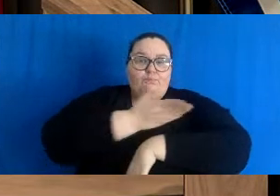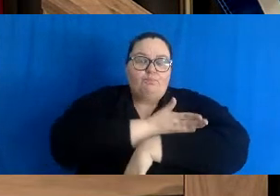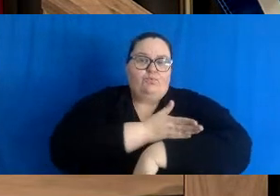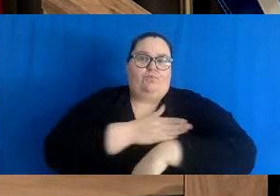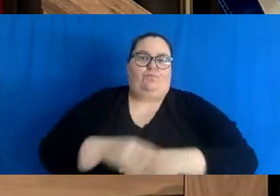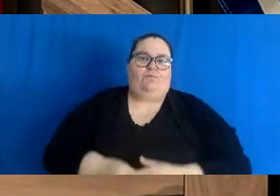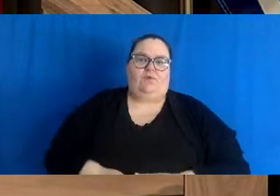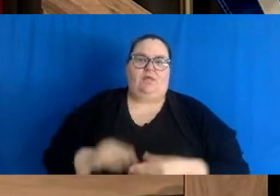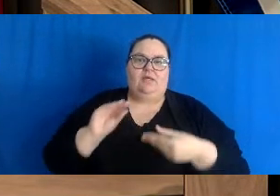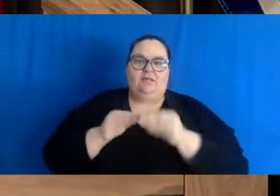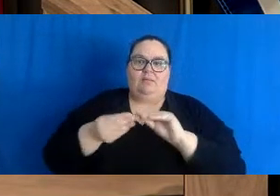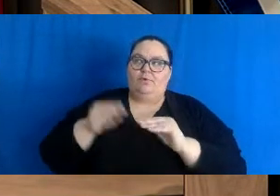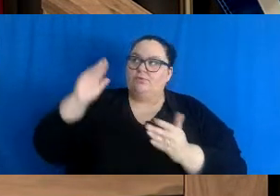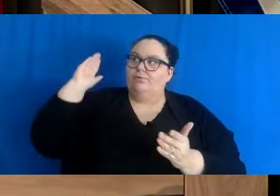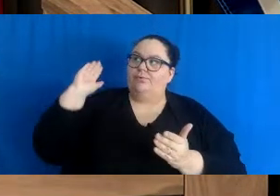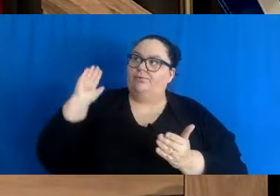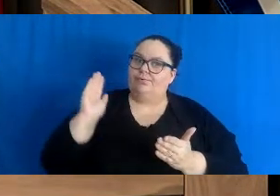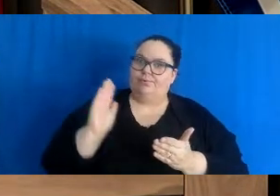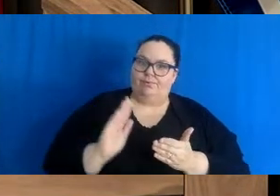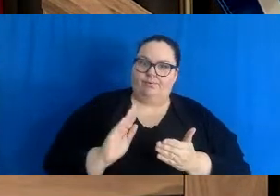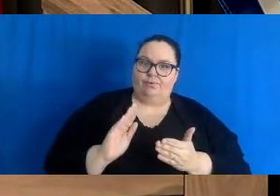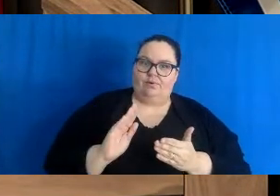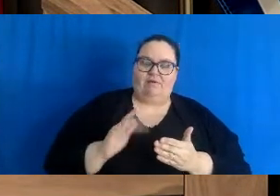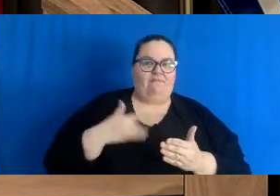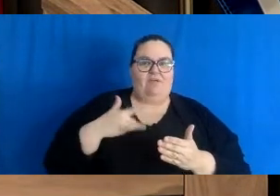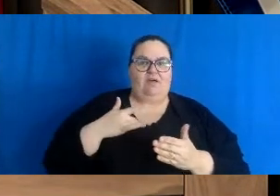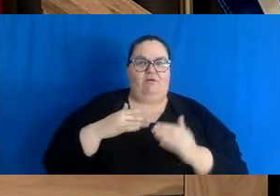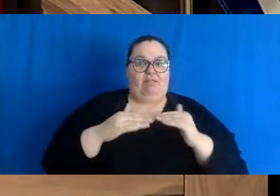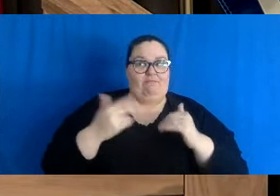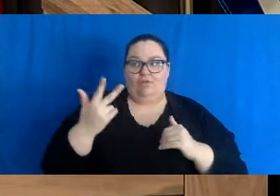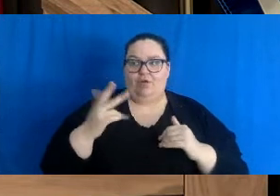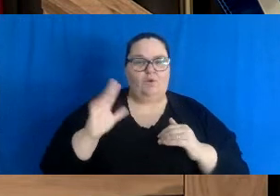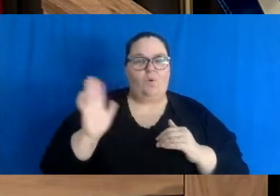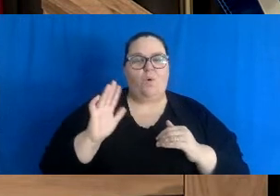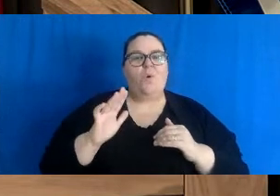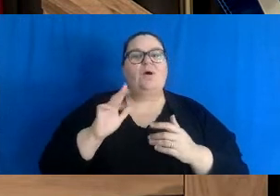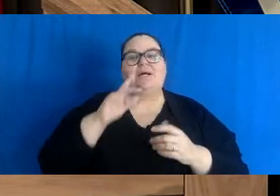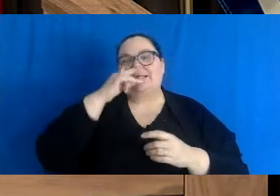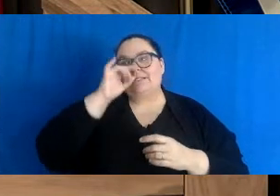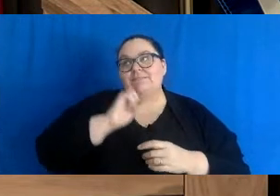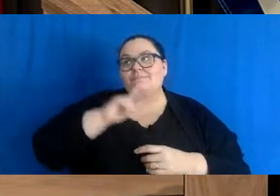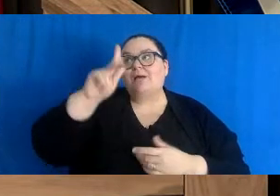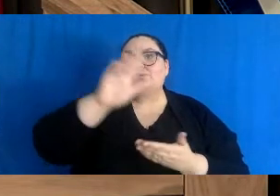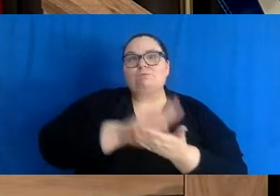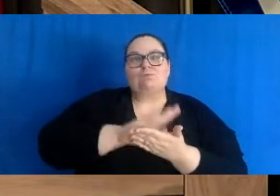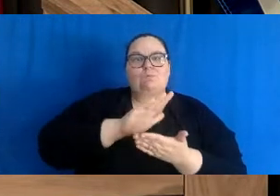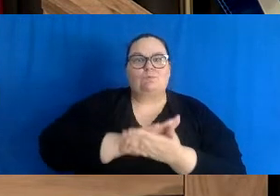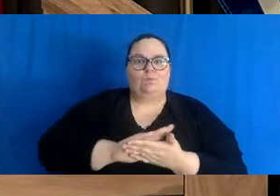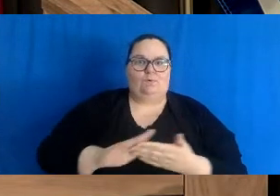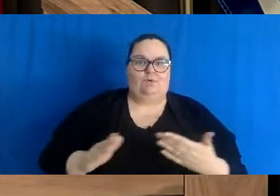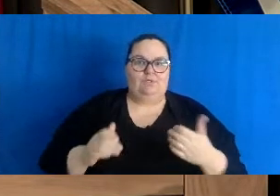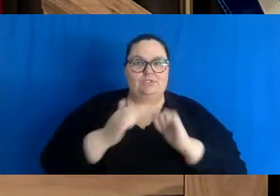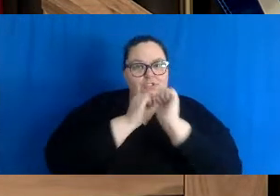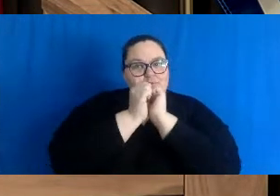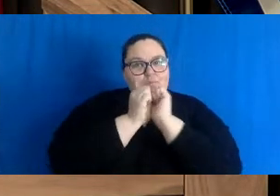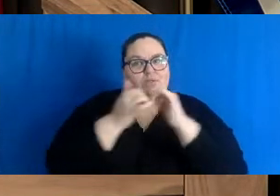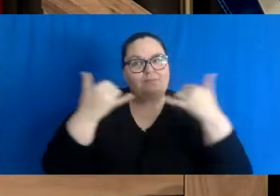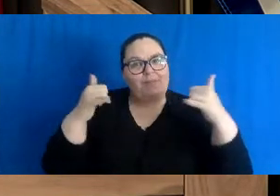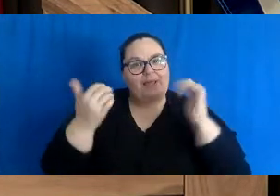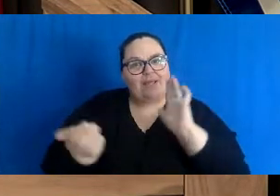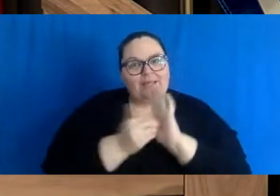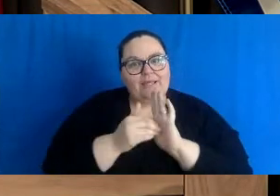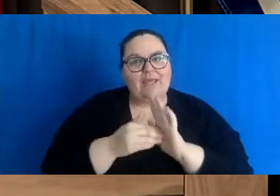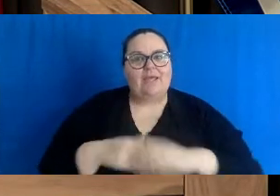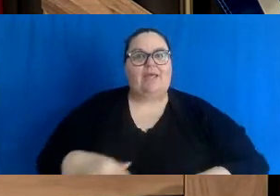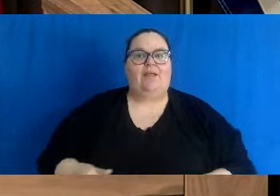out of a lockdown and we actually see our kids back in school, when we actually see our sports teams, when we actually actively